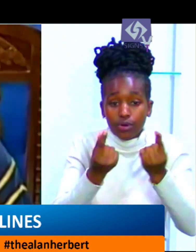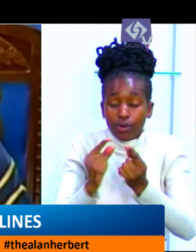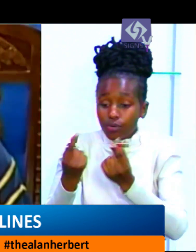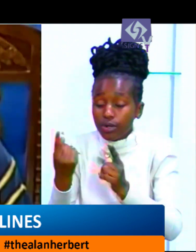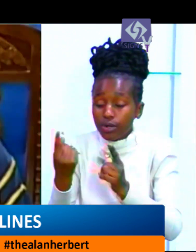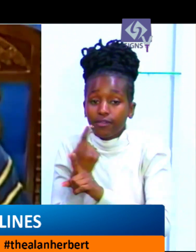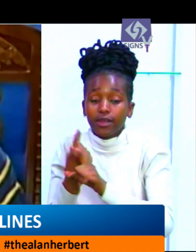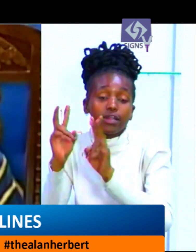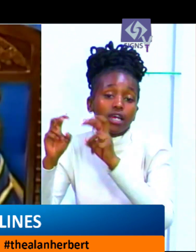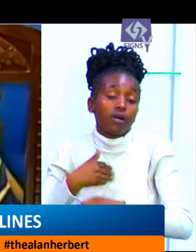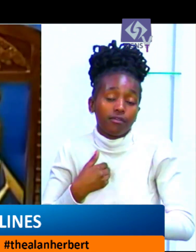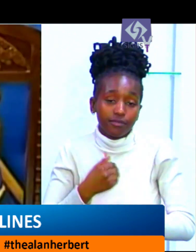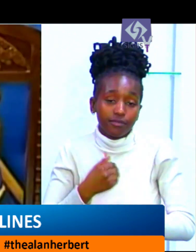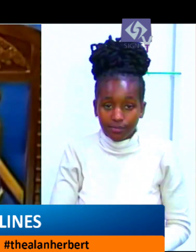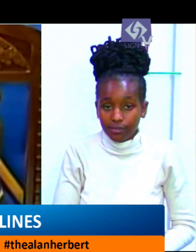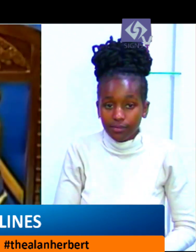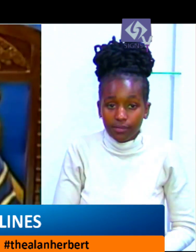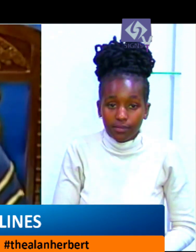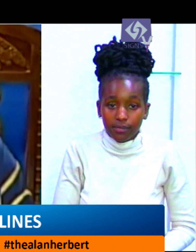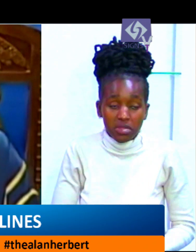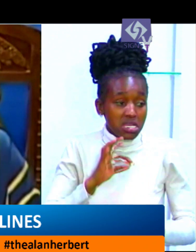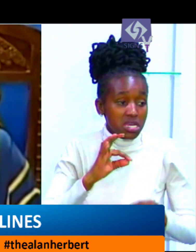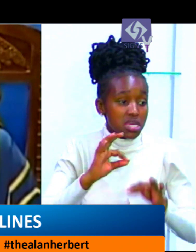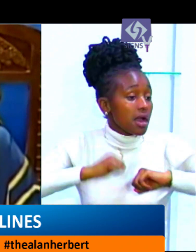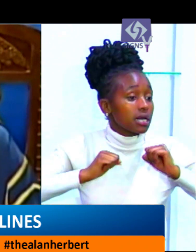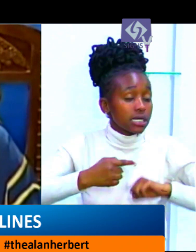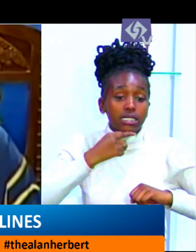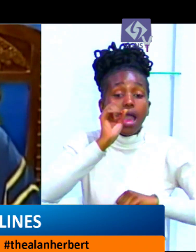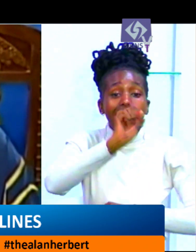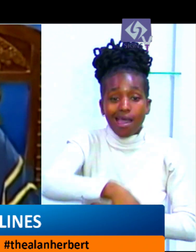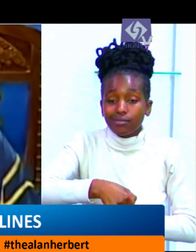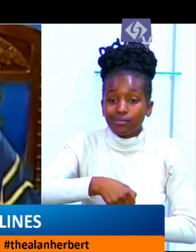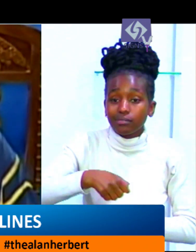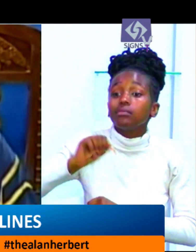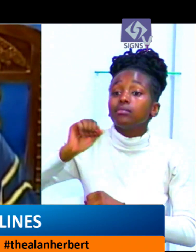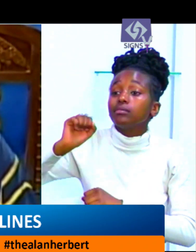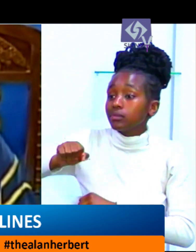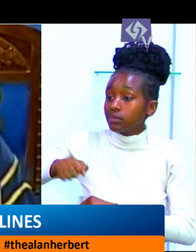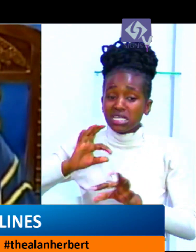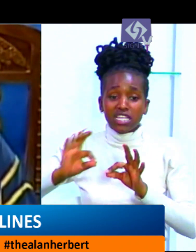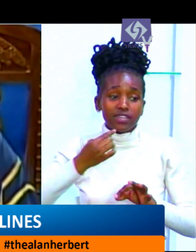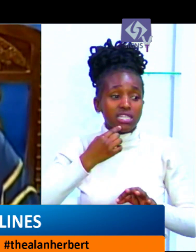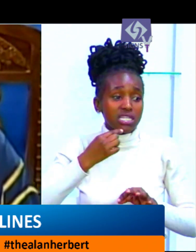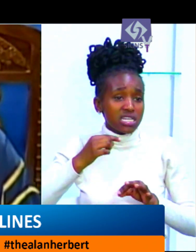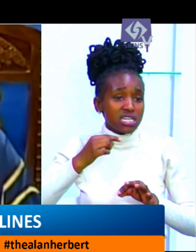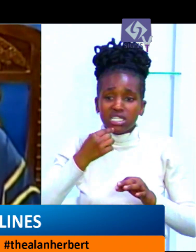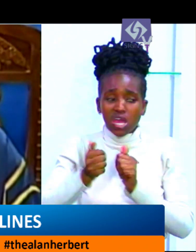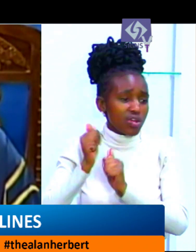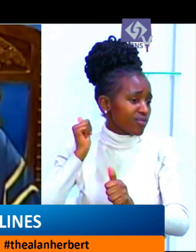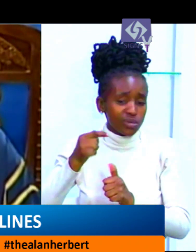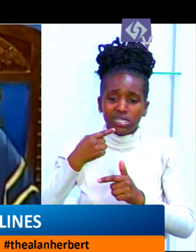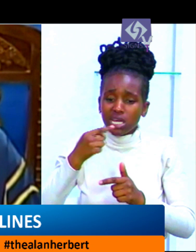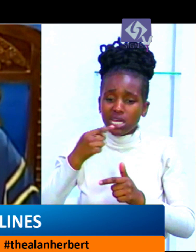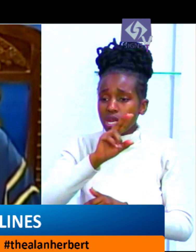the senate approved the establishment of a 10-member national dialogue committee and another eight-member technical team